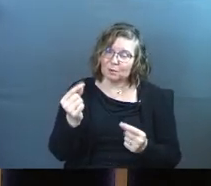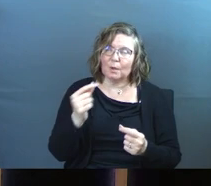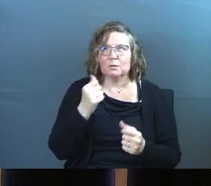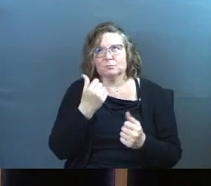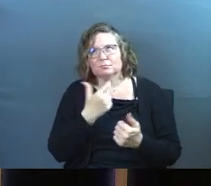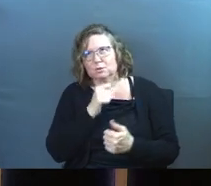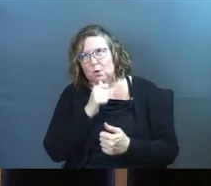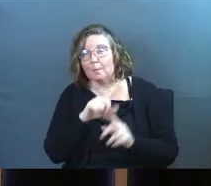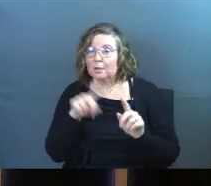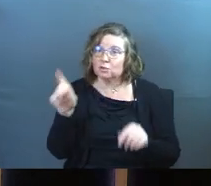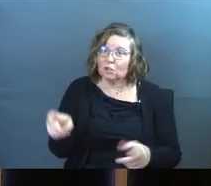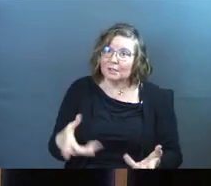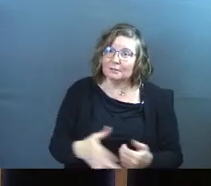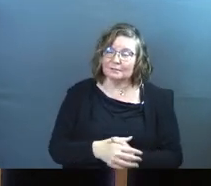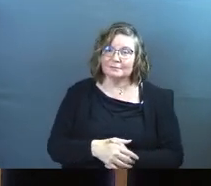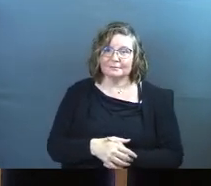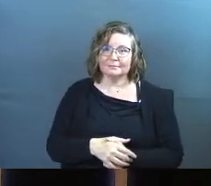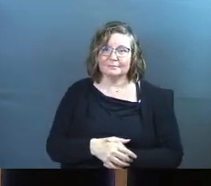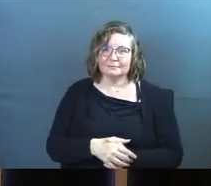you don't, but you should.